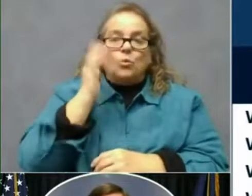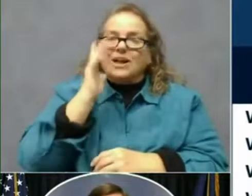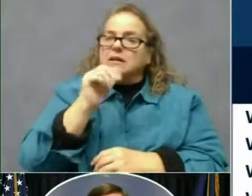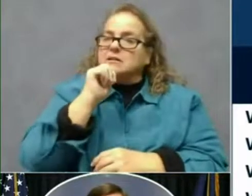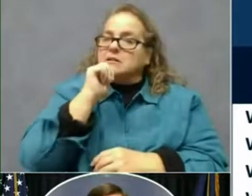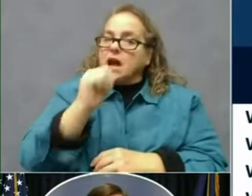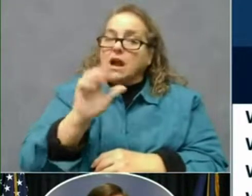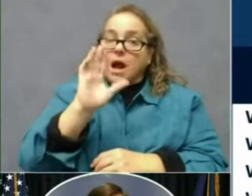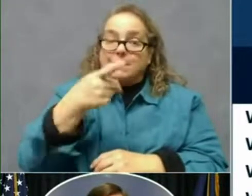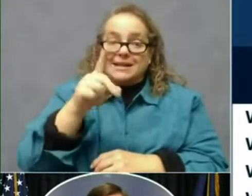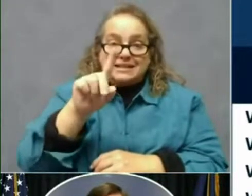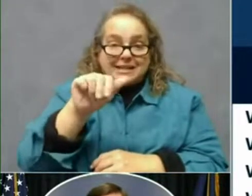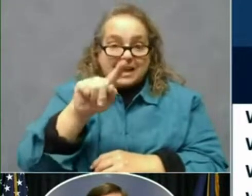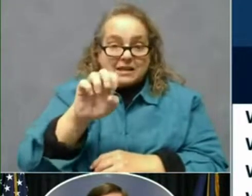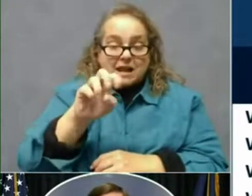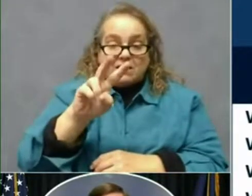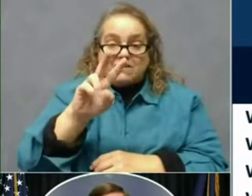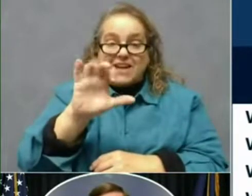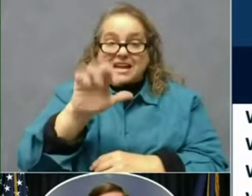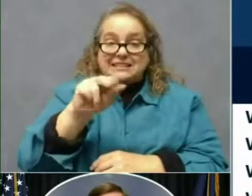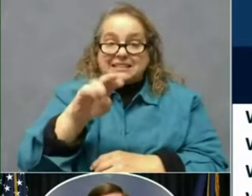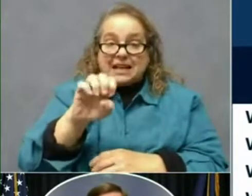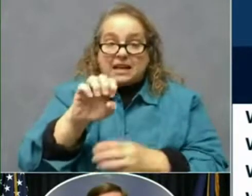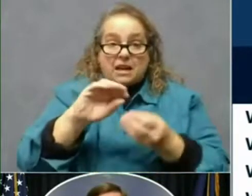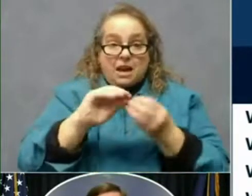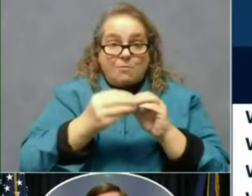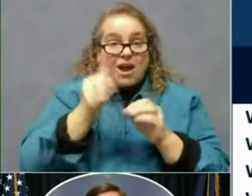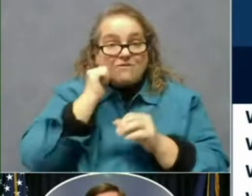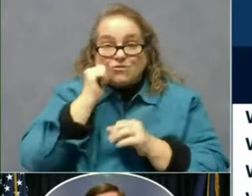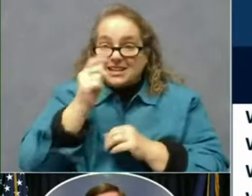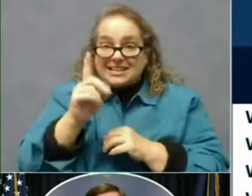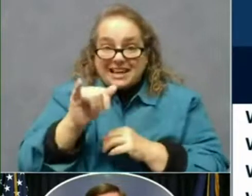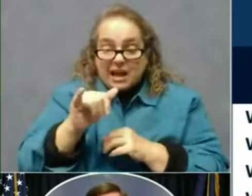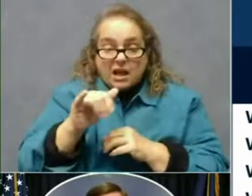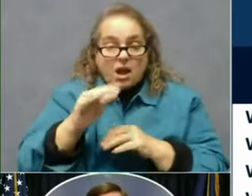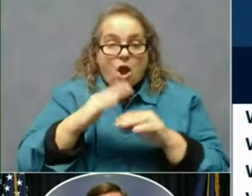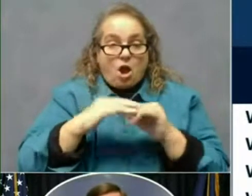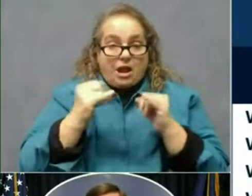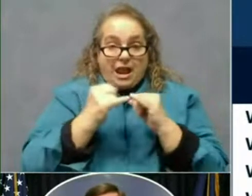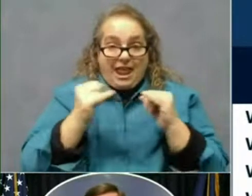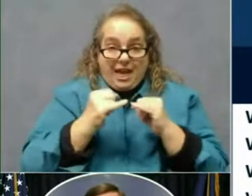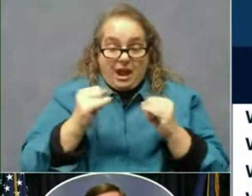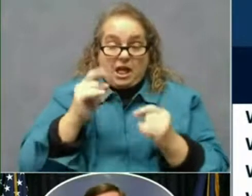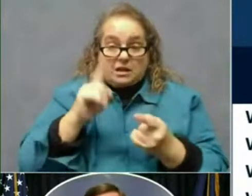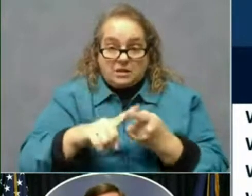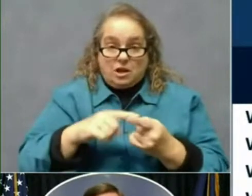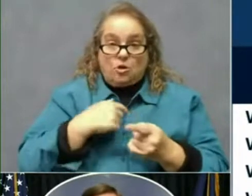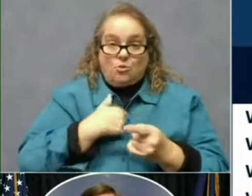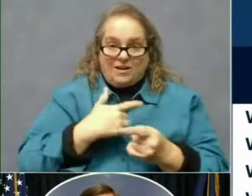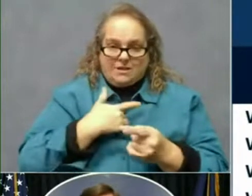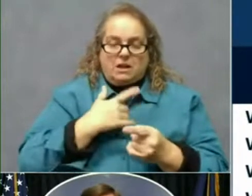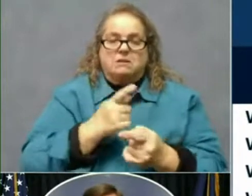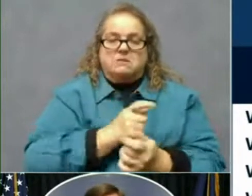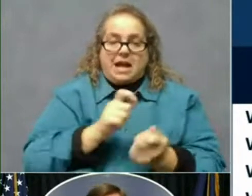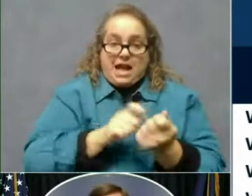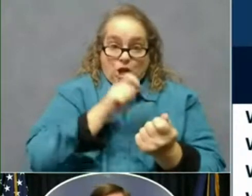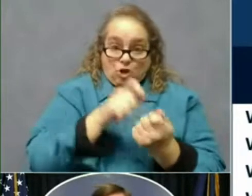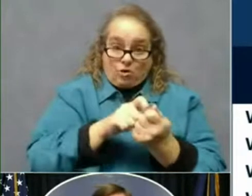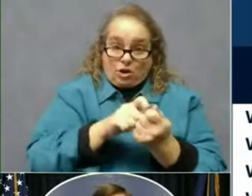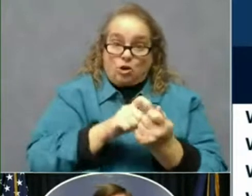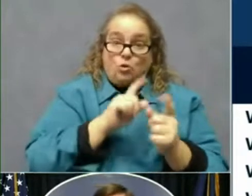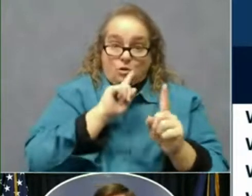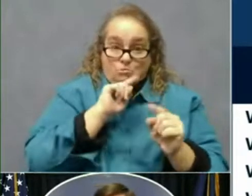numbers every day online until we believe that they are accurate until we've got that reporting coming in.